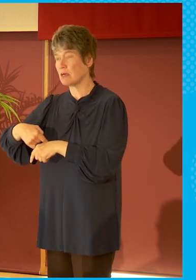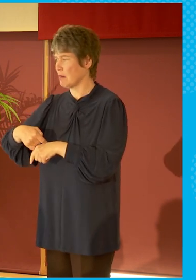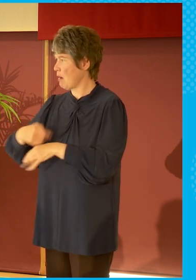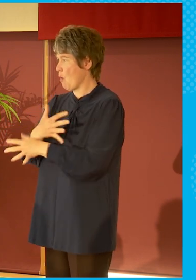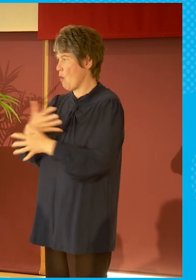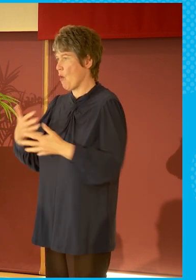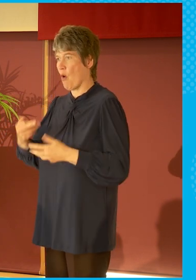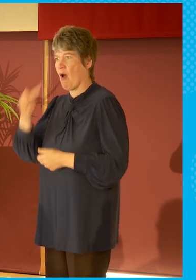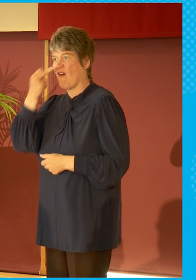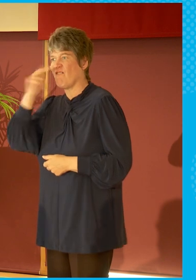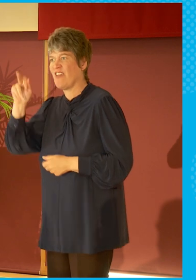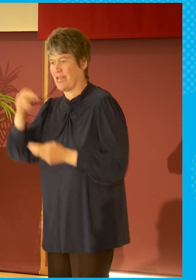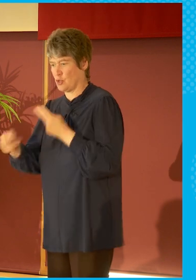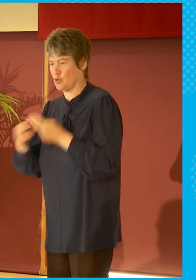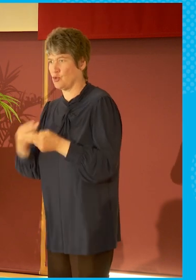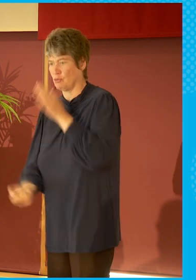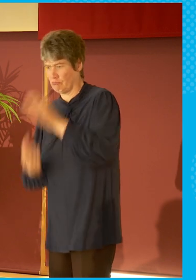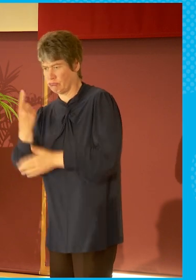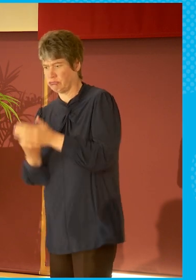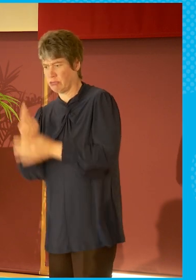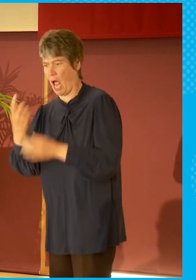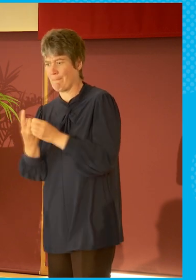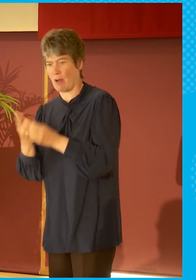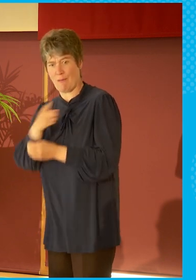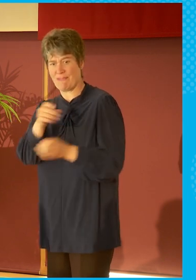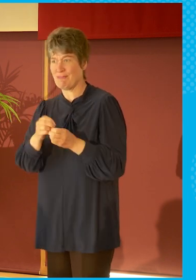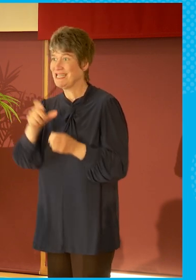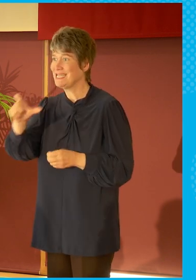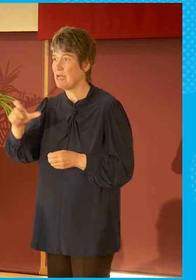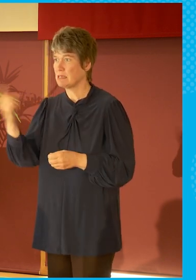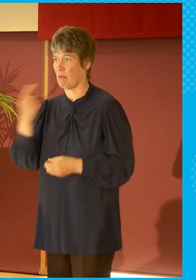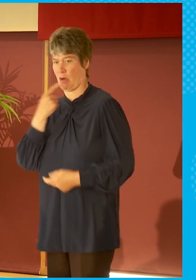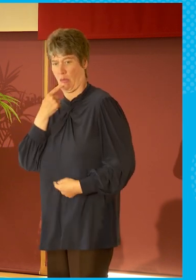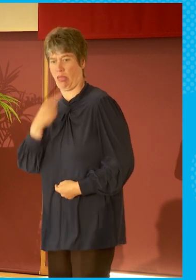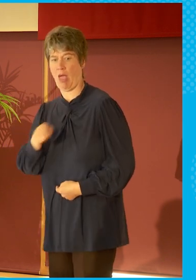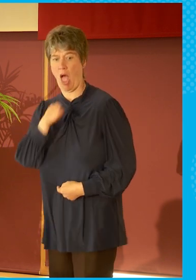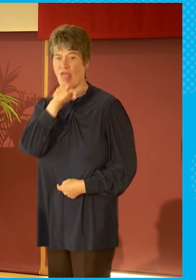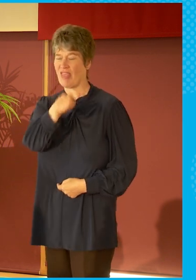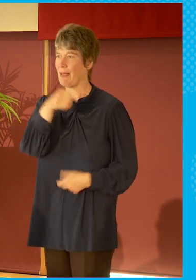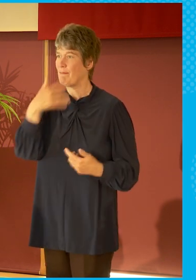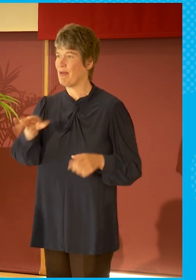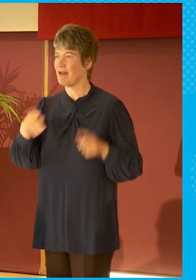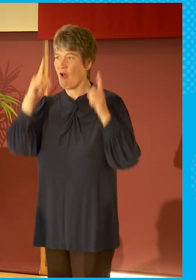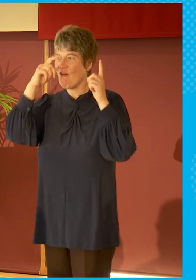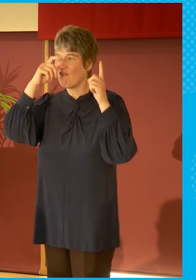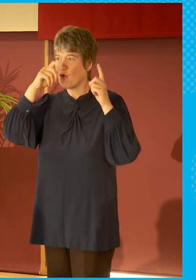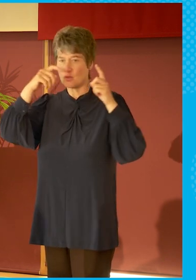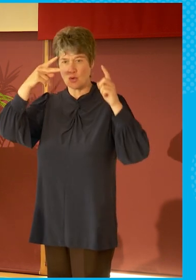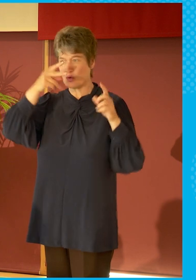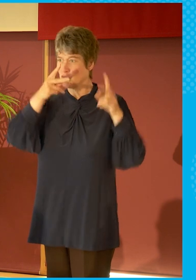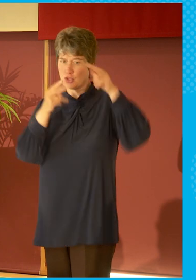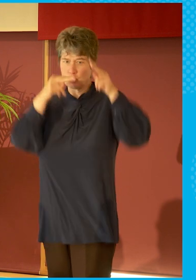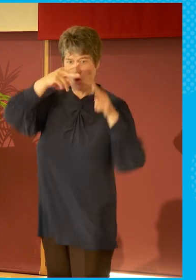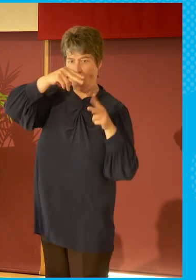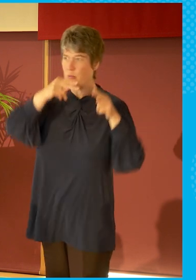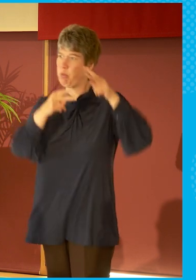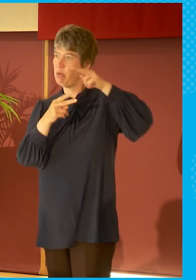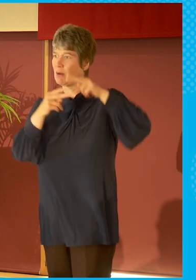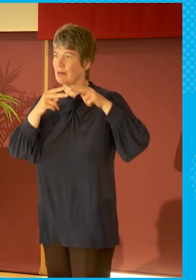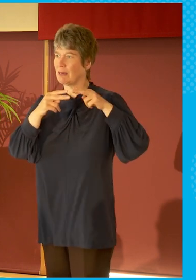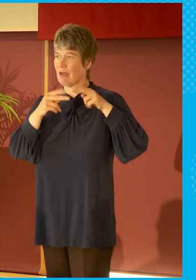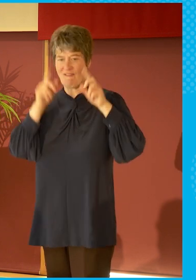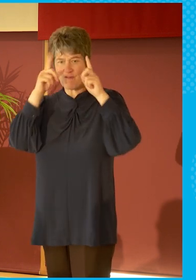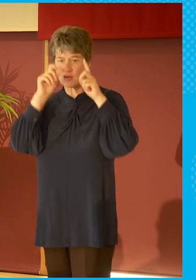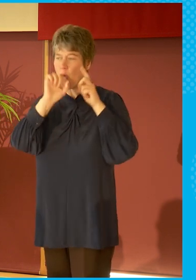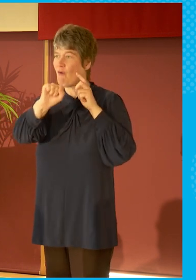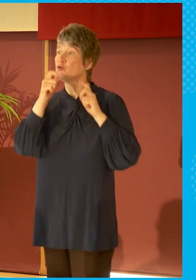about the BBC. Two days ago, there was an allegation the BBC had photoshopped a picture of Nicola Sturgeon outside an airport departure lounge.